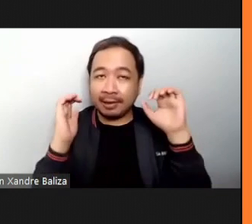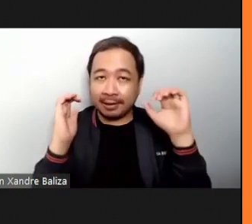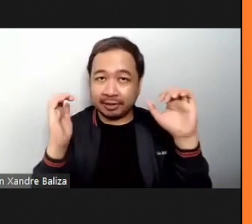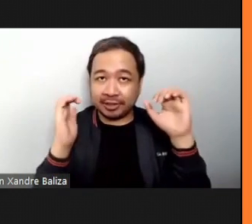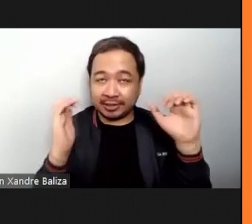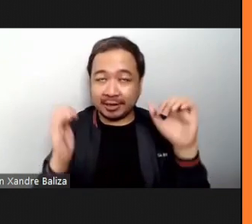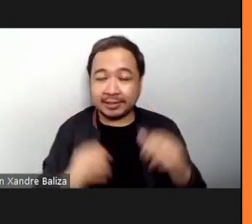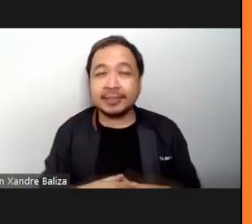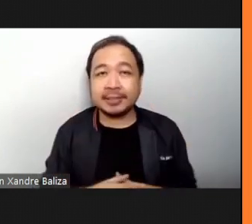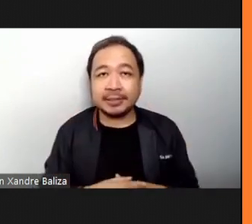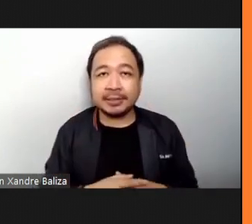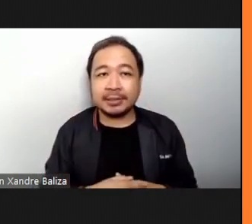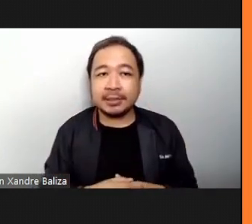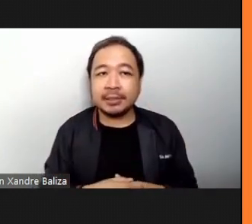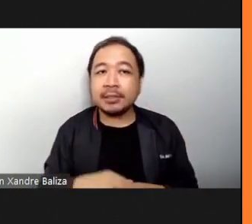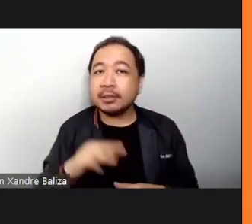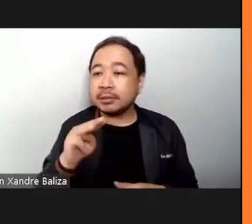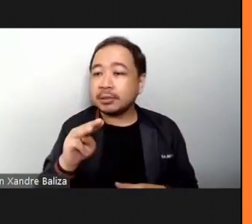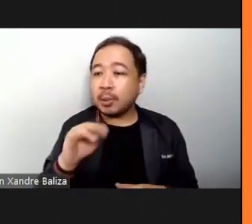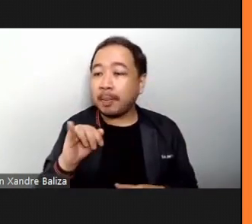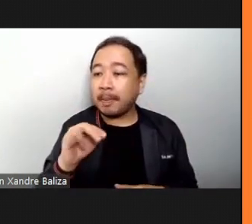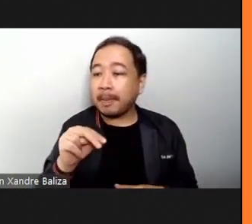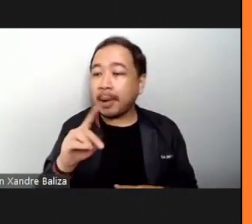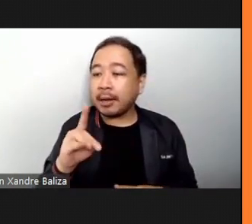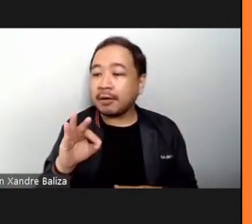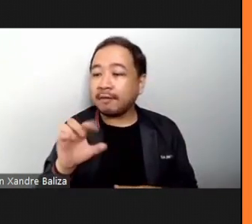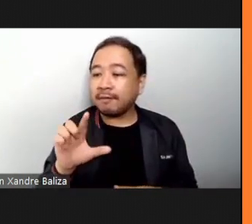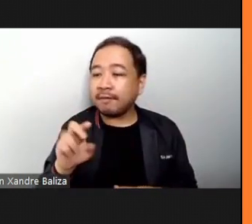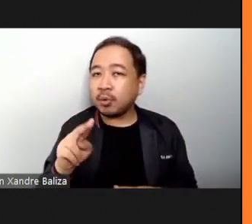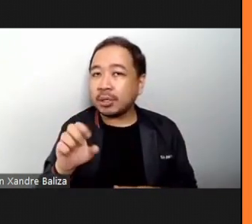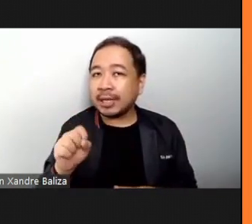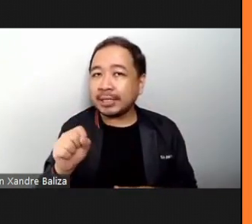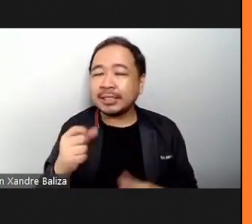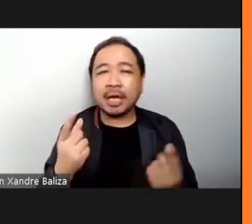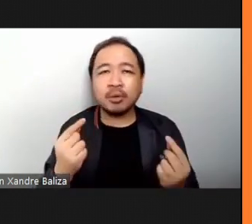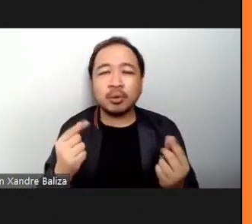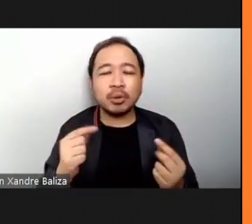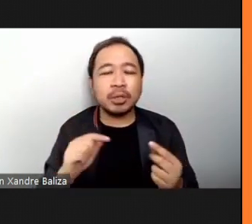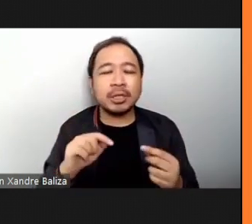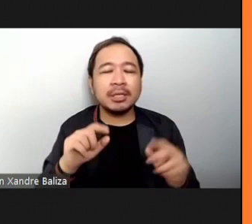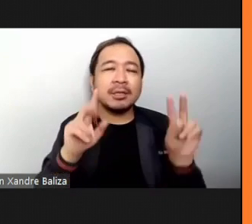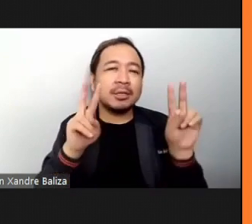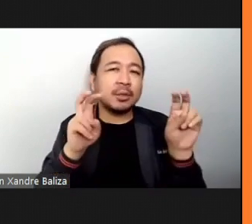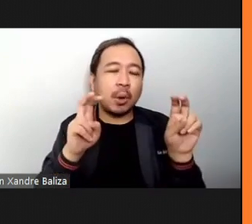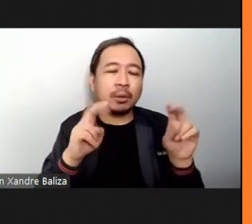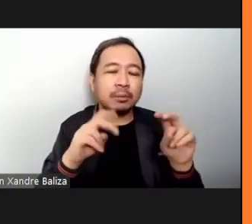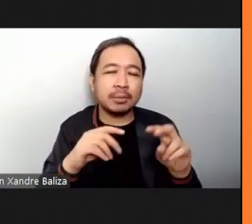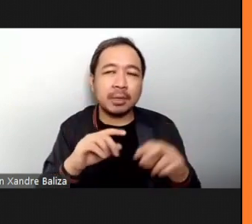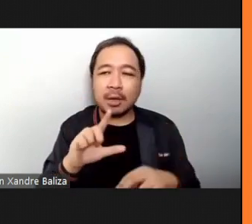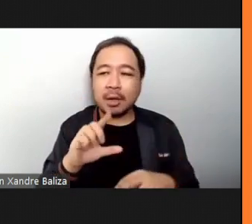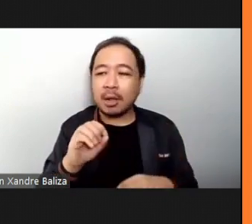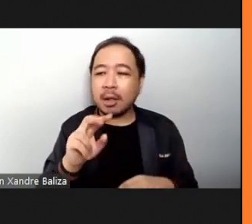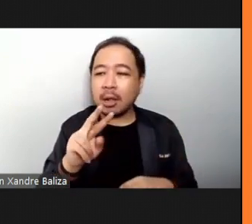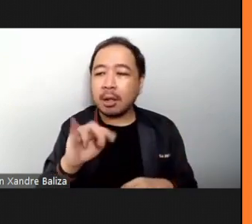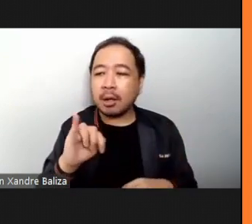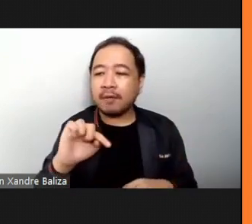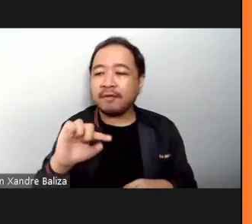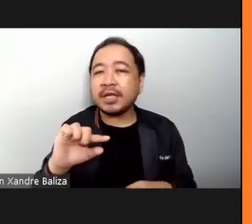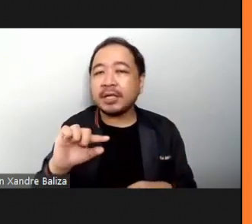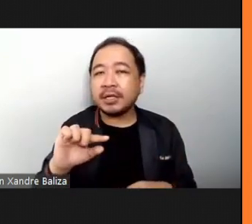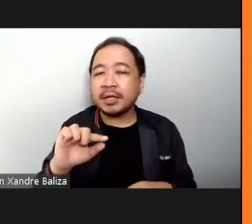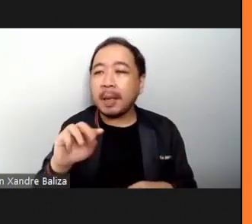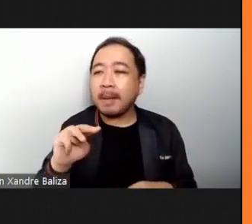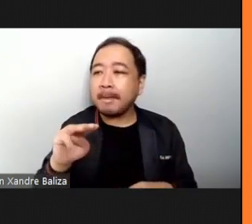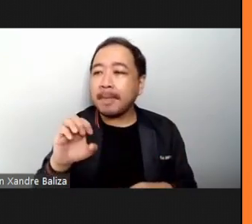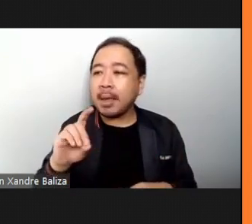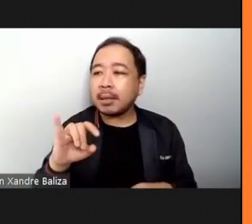in mindfulness, this is called loving meditation. But even pre-mindfulness,